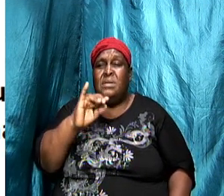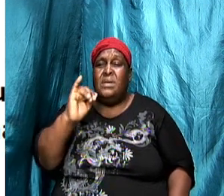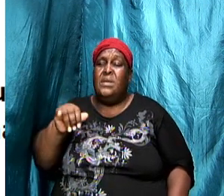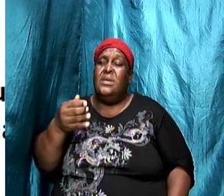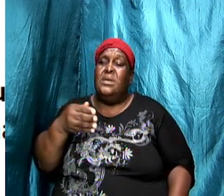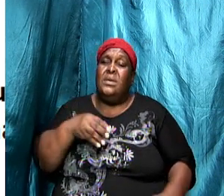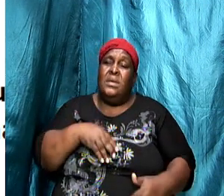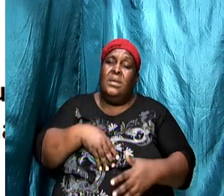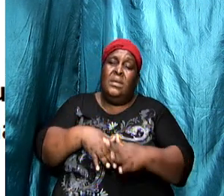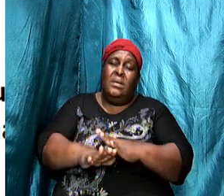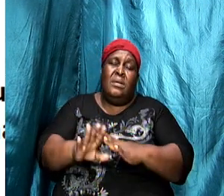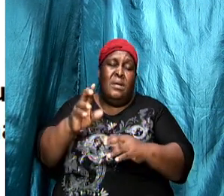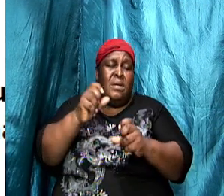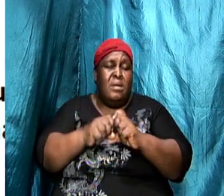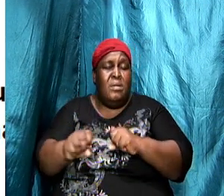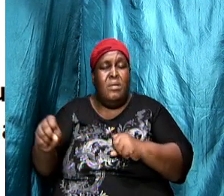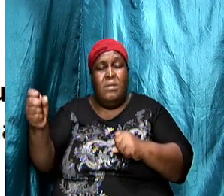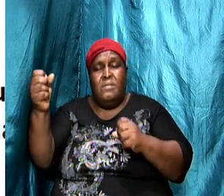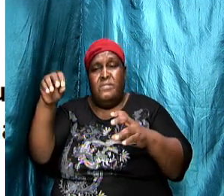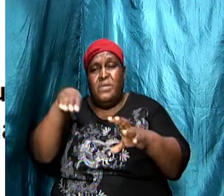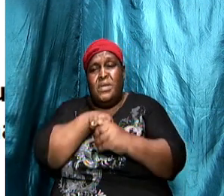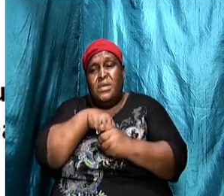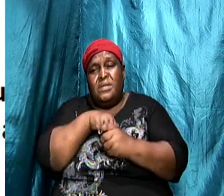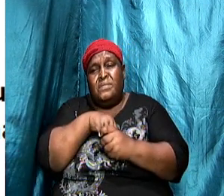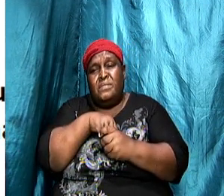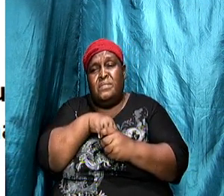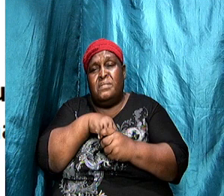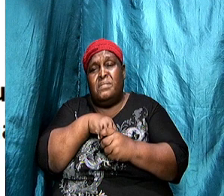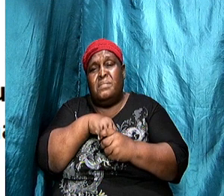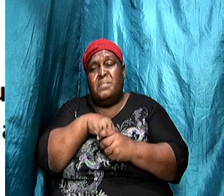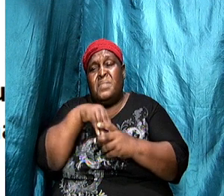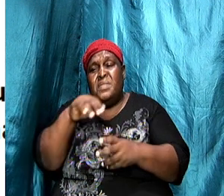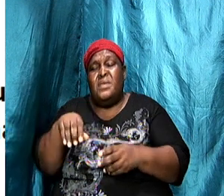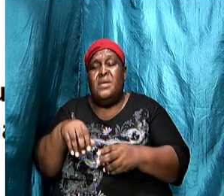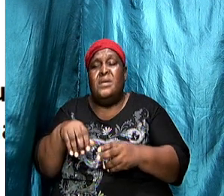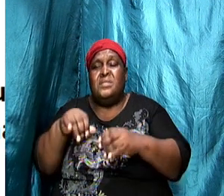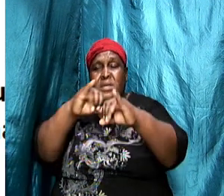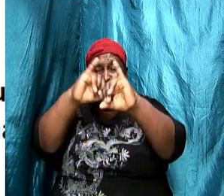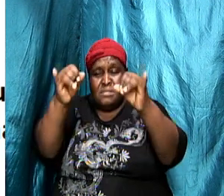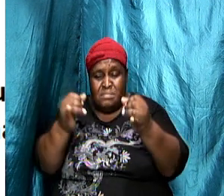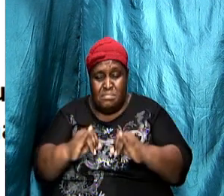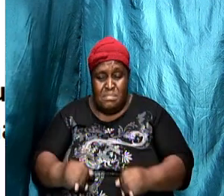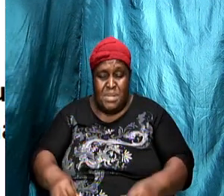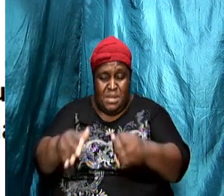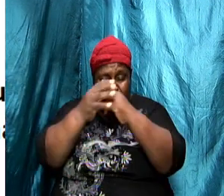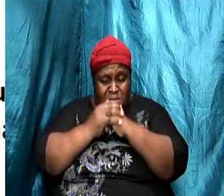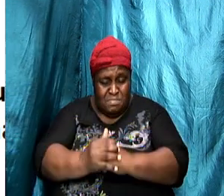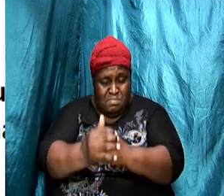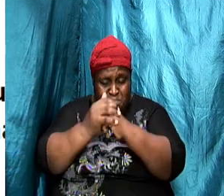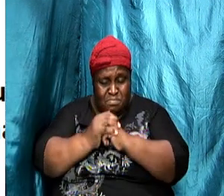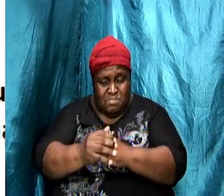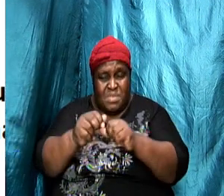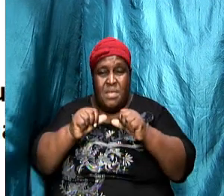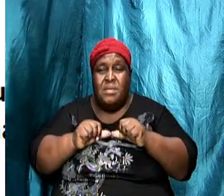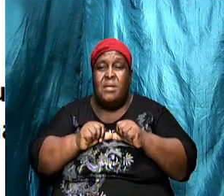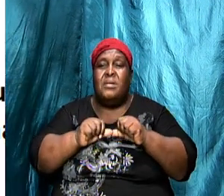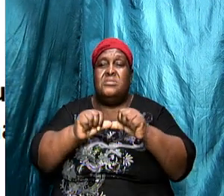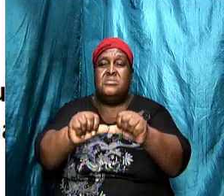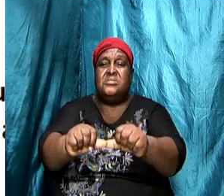by virtue of what was involved in that form of idol worship they continue to